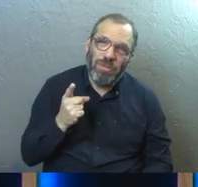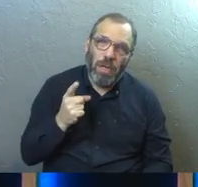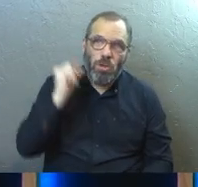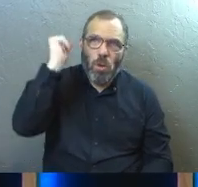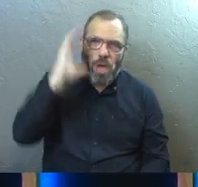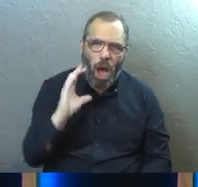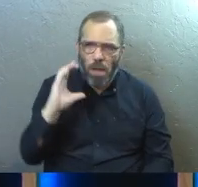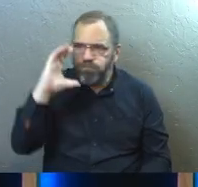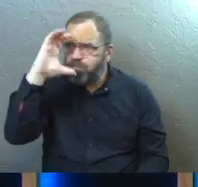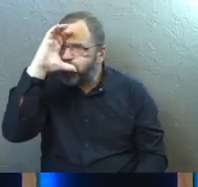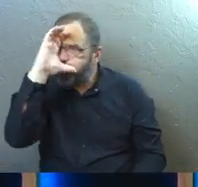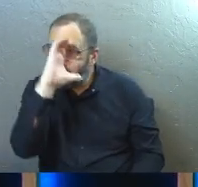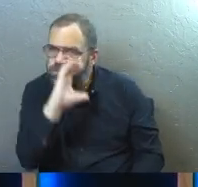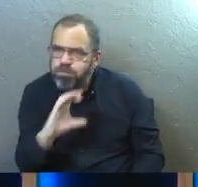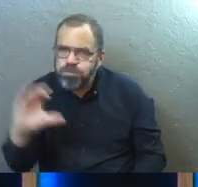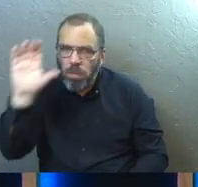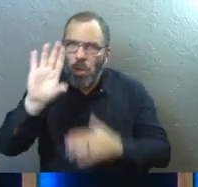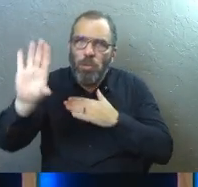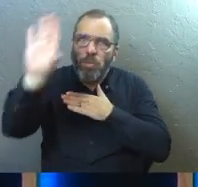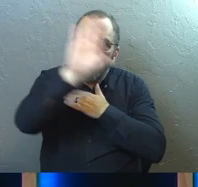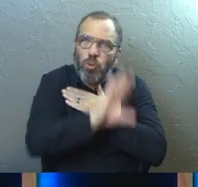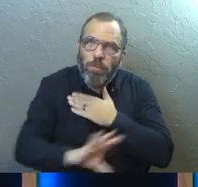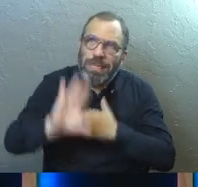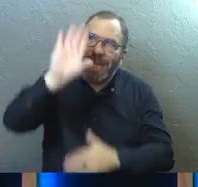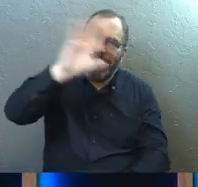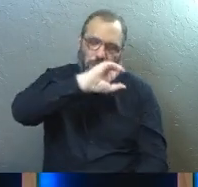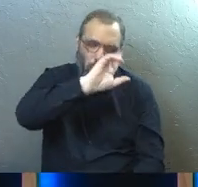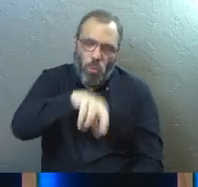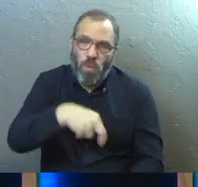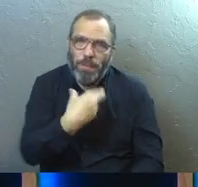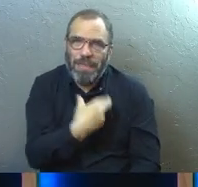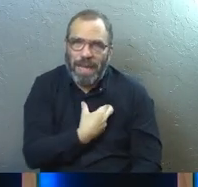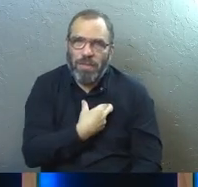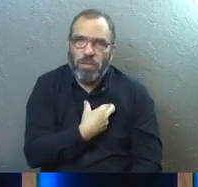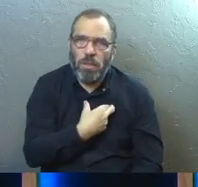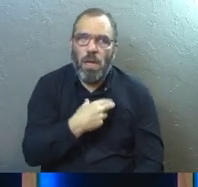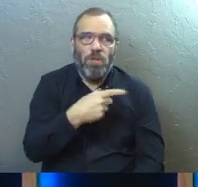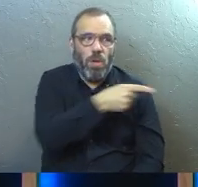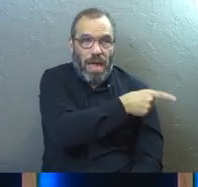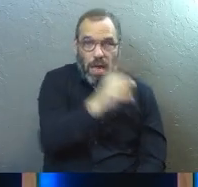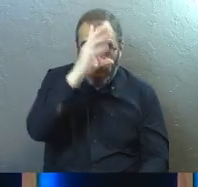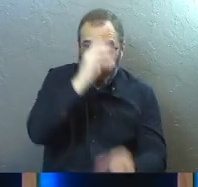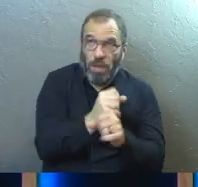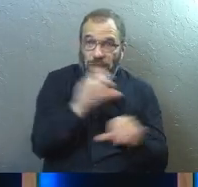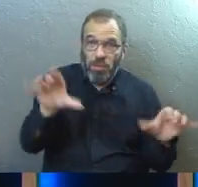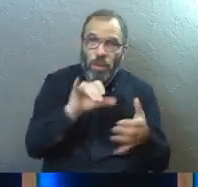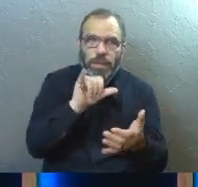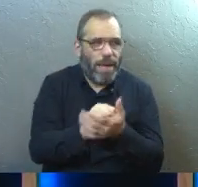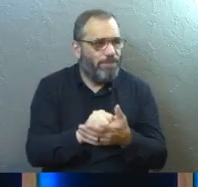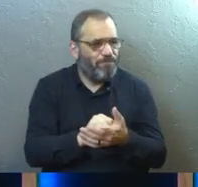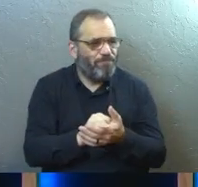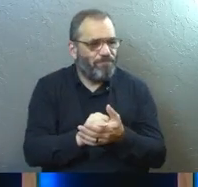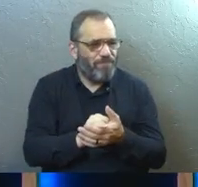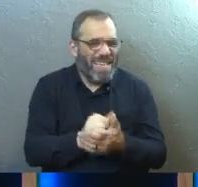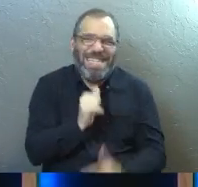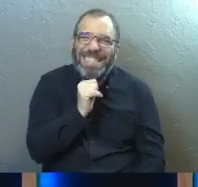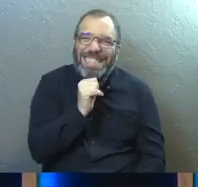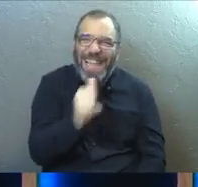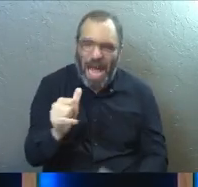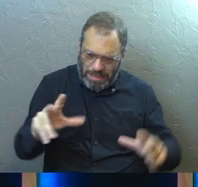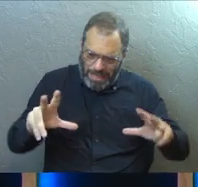as God seeks to protect that reputation so that others might trust him, he's doing it in a non